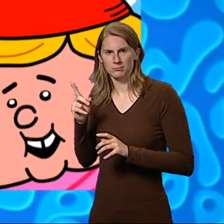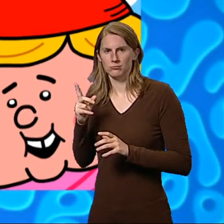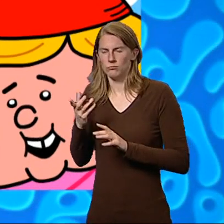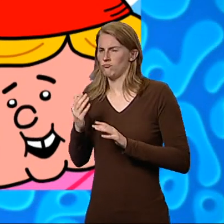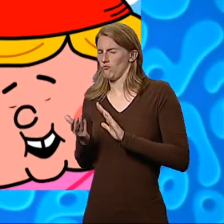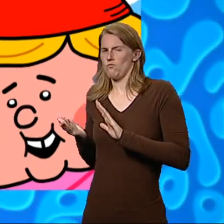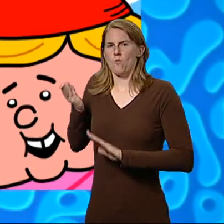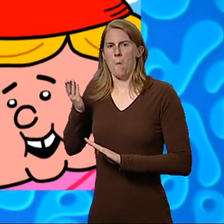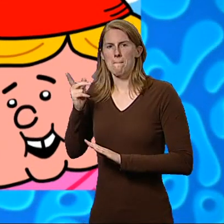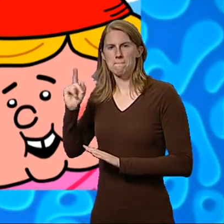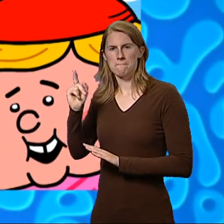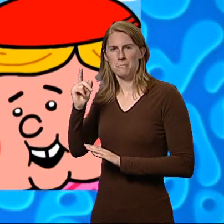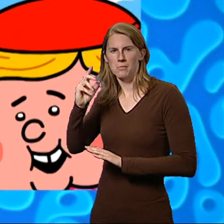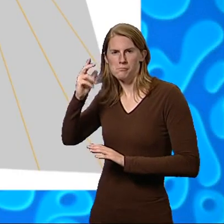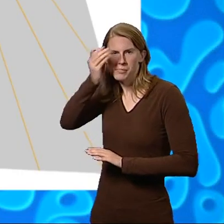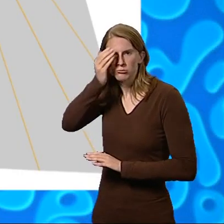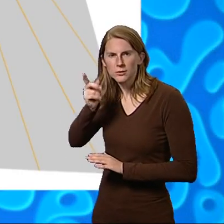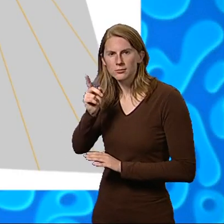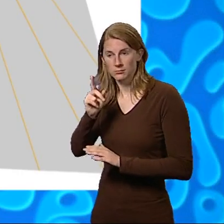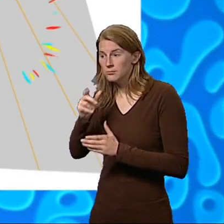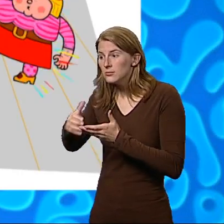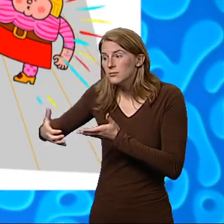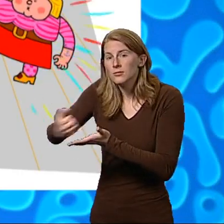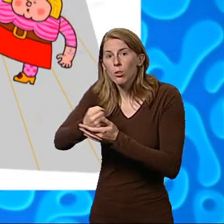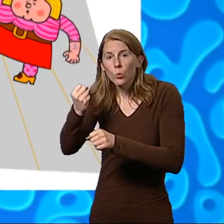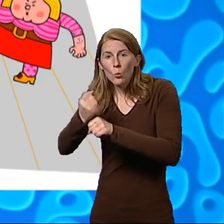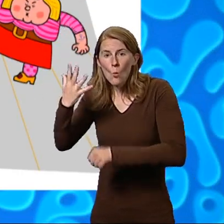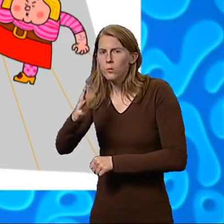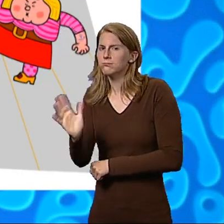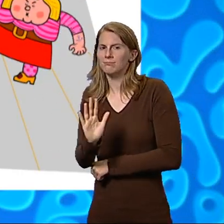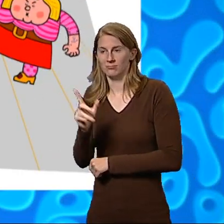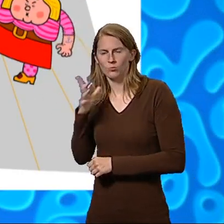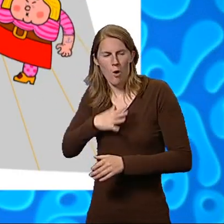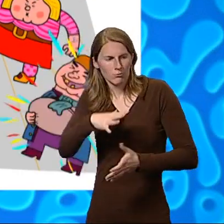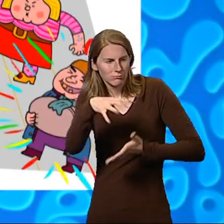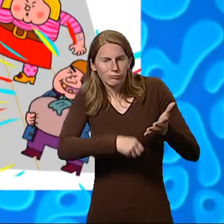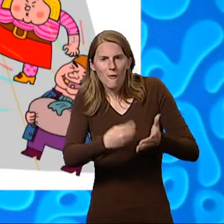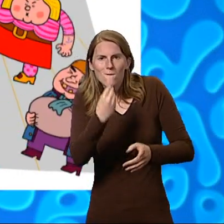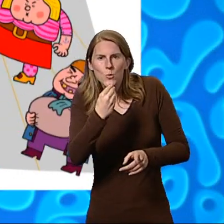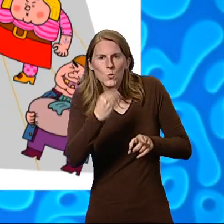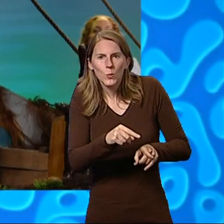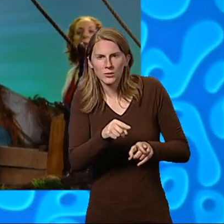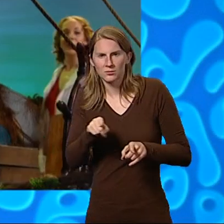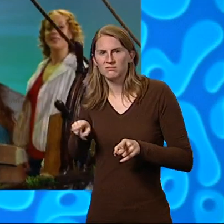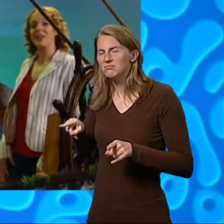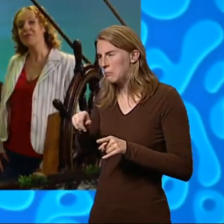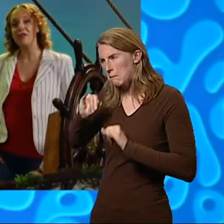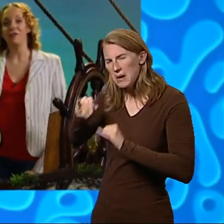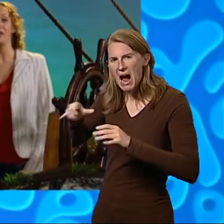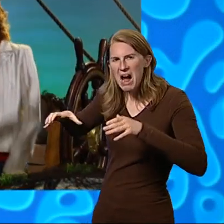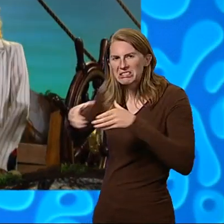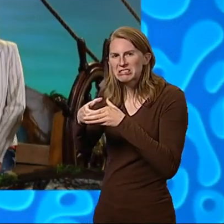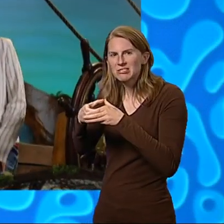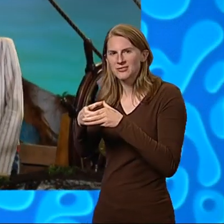treasure, they stole food. And their gang was called the Whoppergods. Boris and